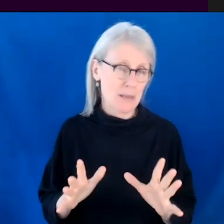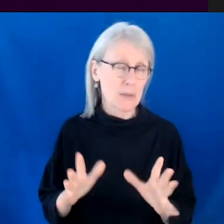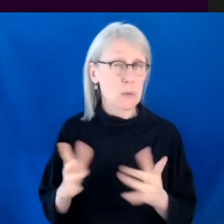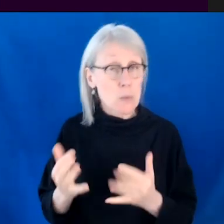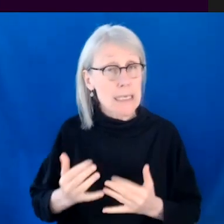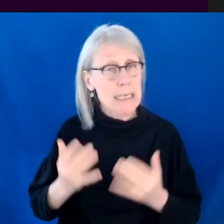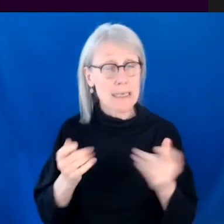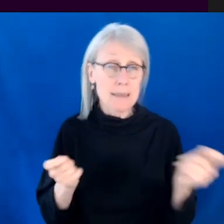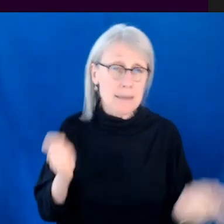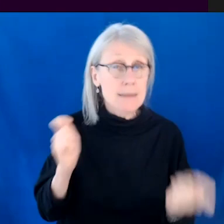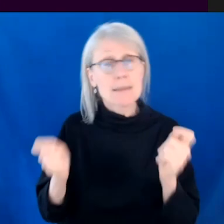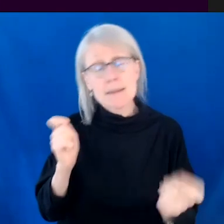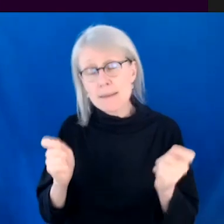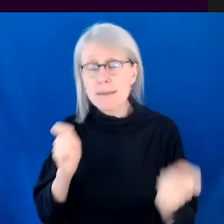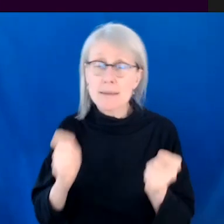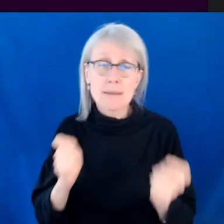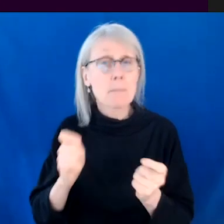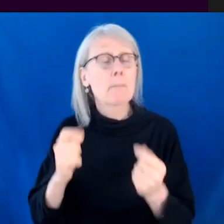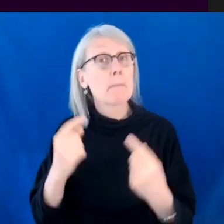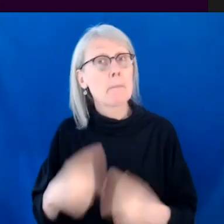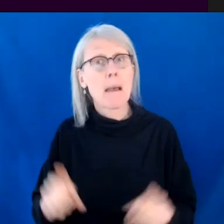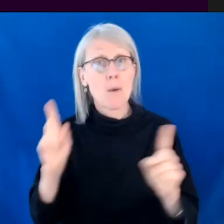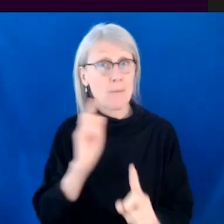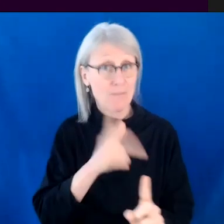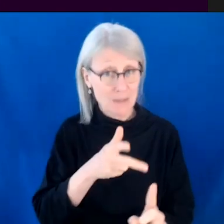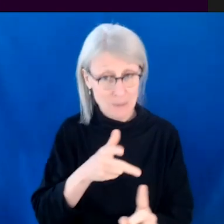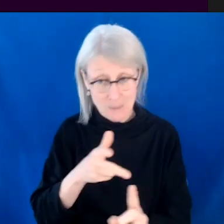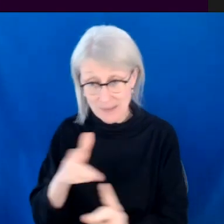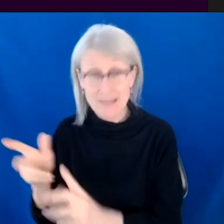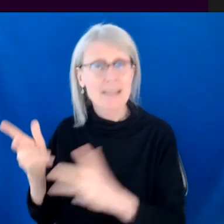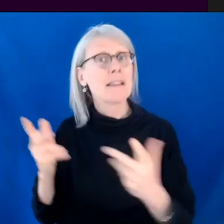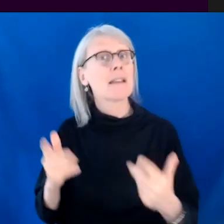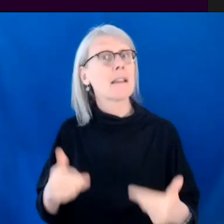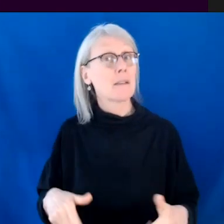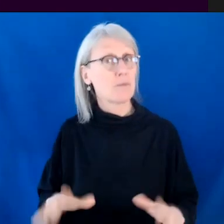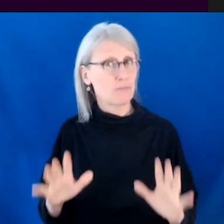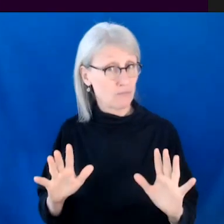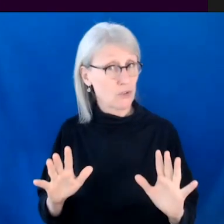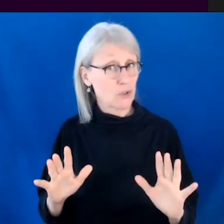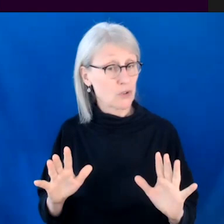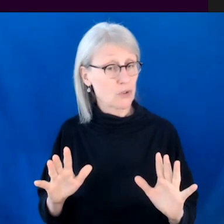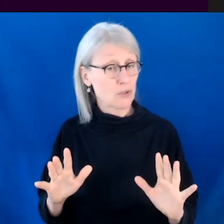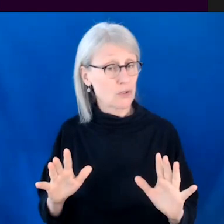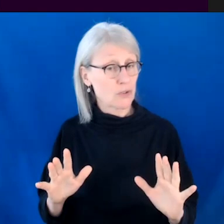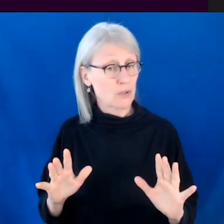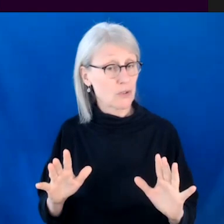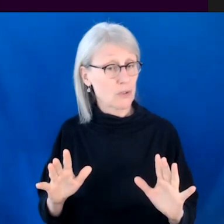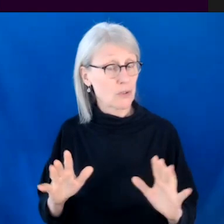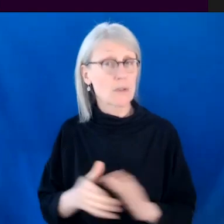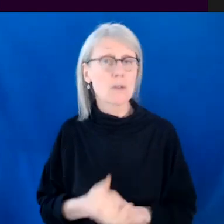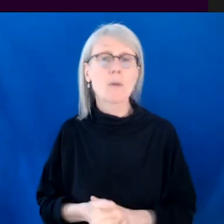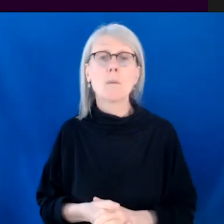and reworked it and all of these things and eventually got to make it, which was great. Um, but yeah, so it's a show